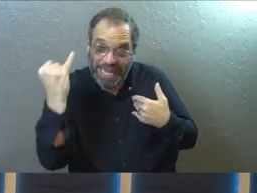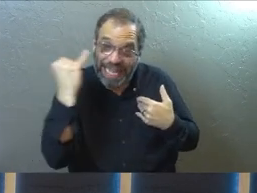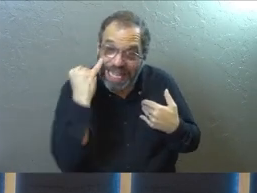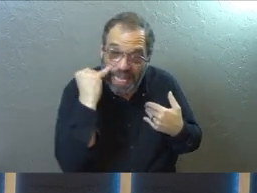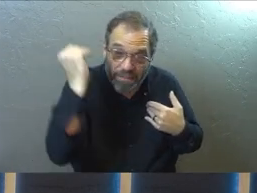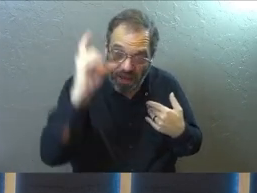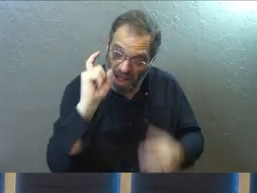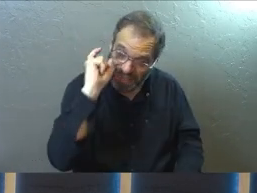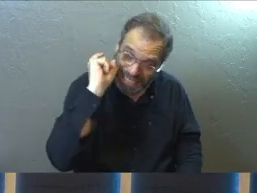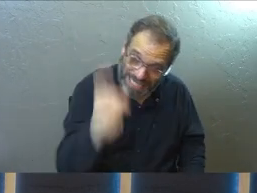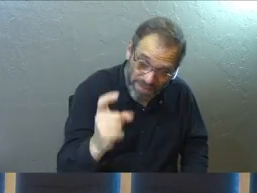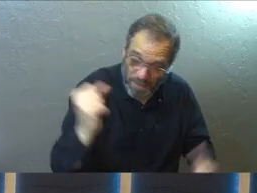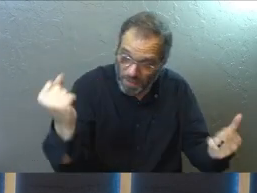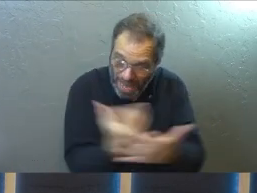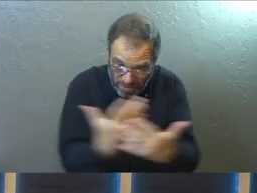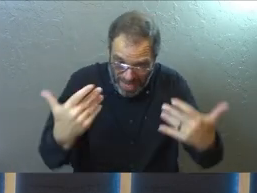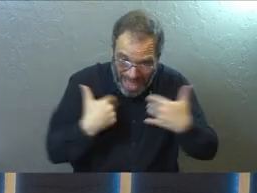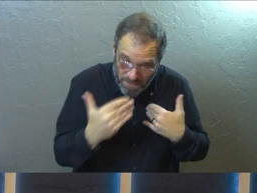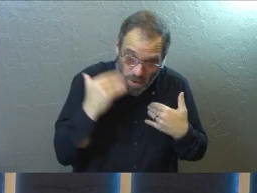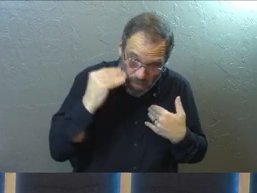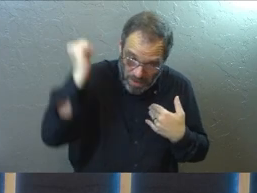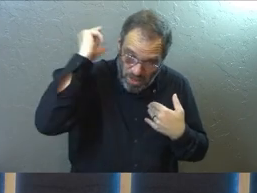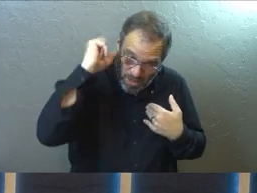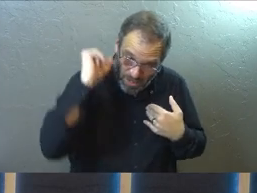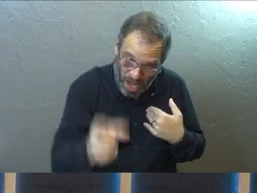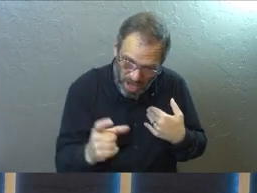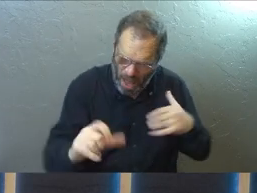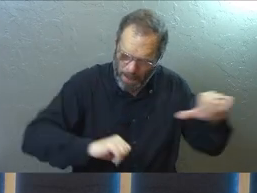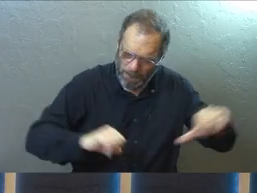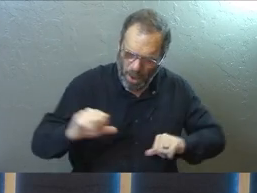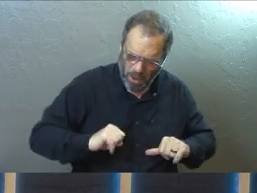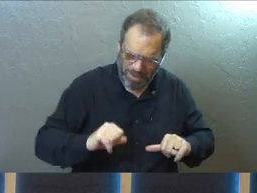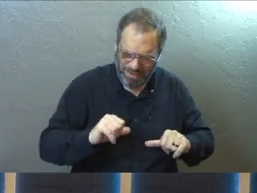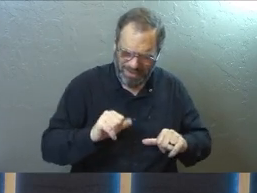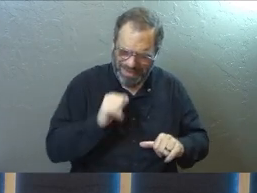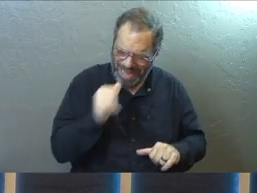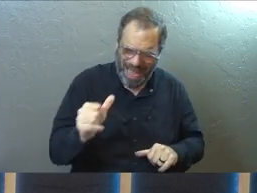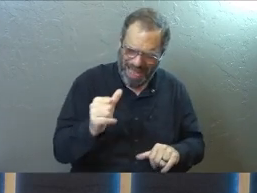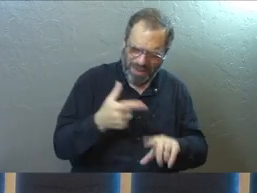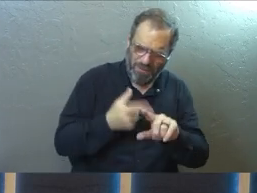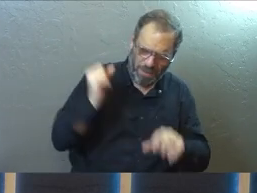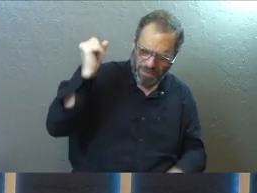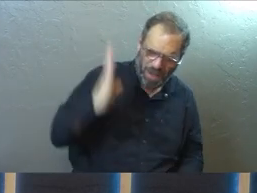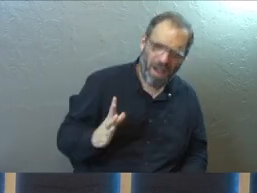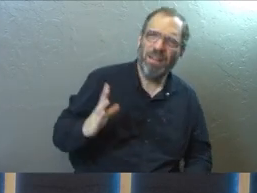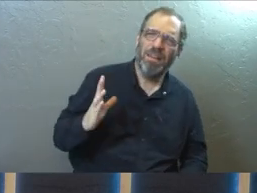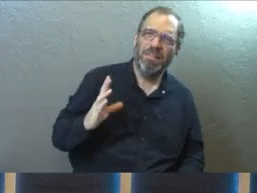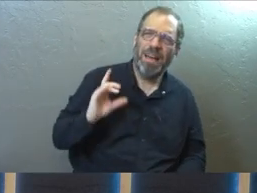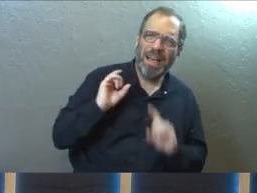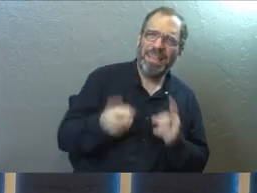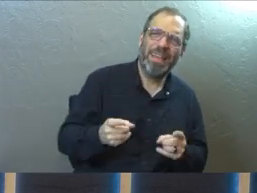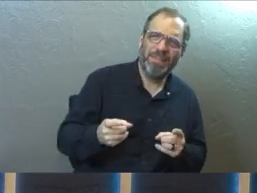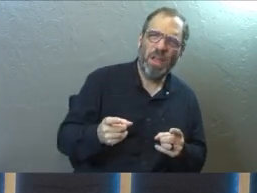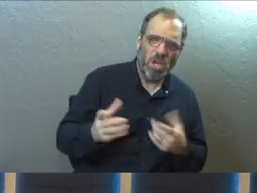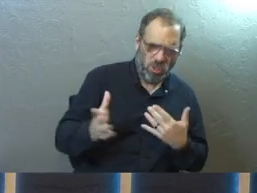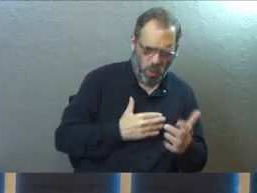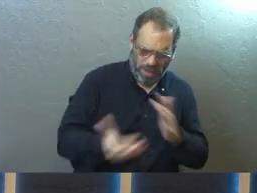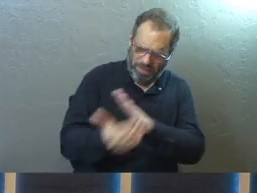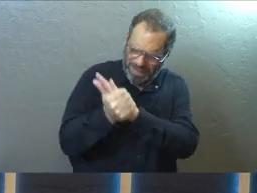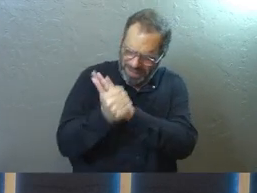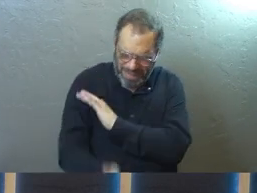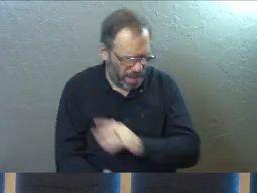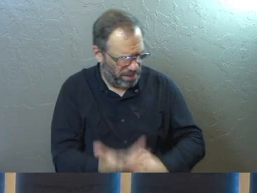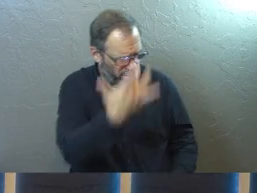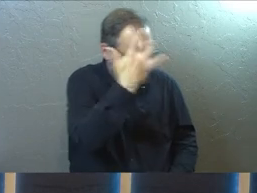if God gave you, if everything you have is from God, why boast as though it were not a gift? So whatever talents,